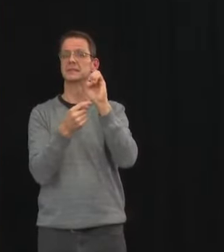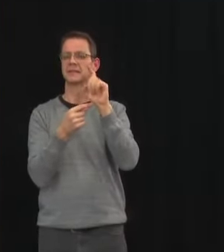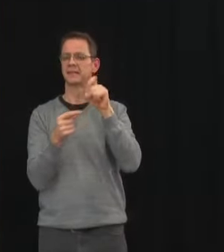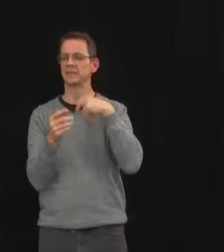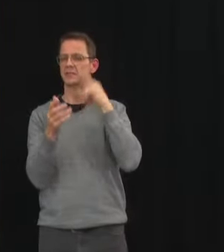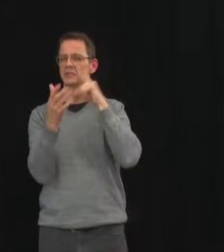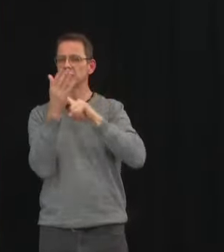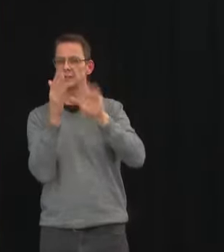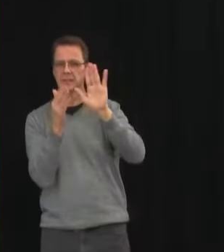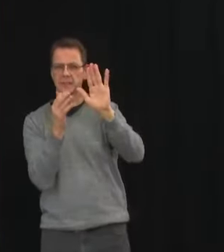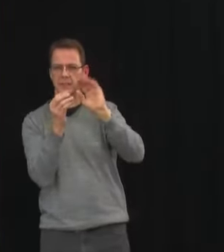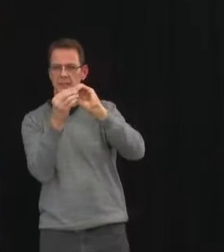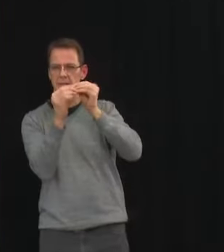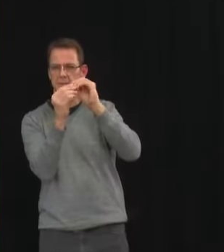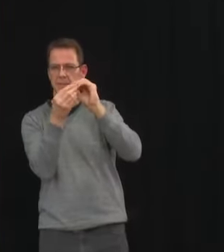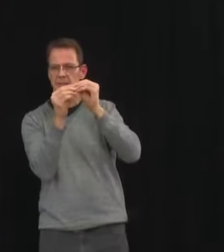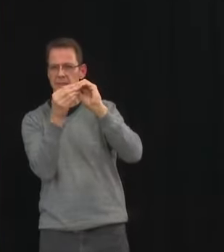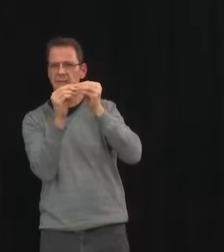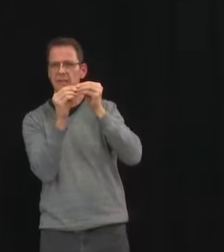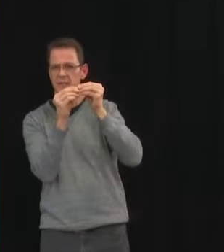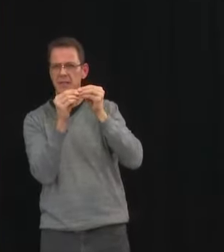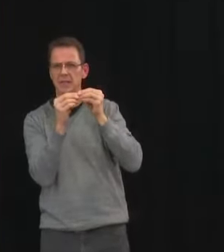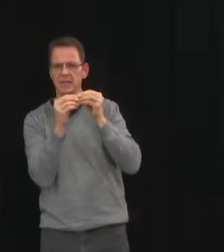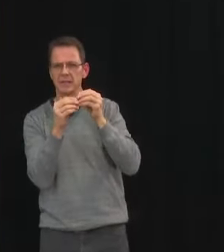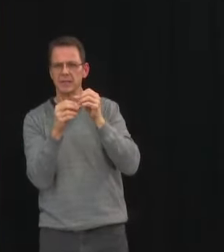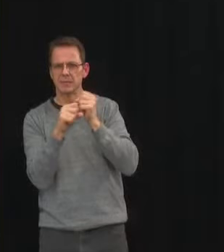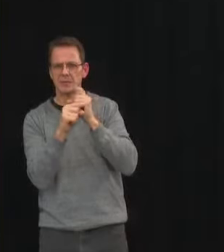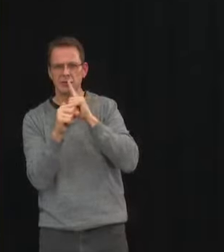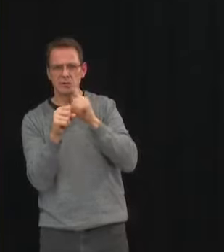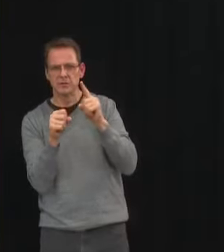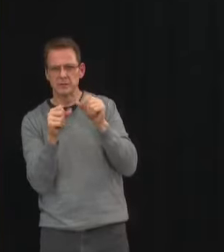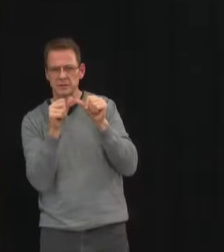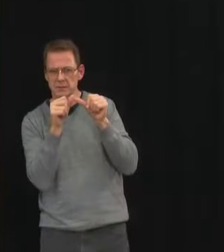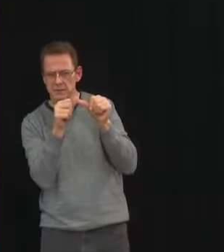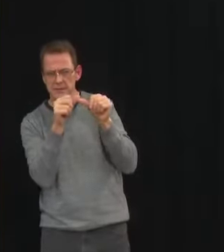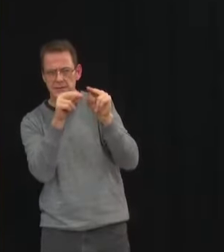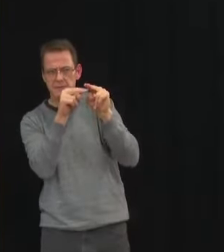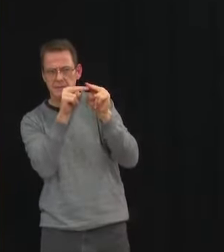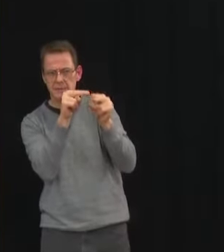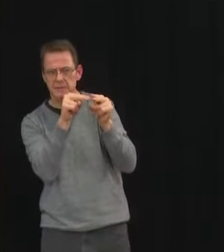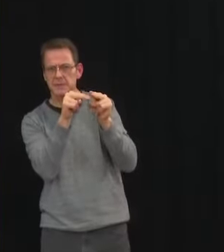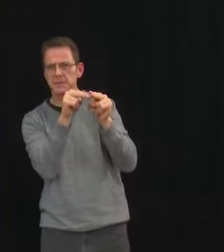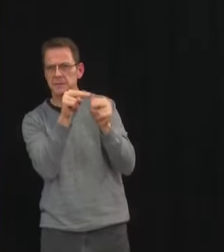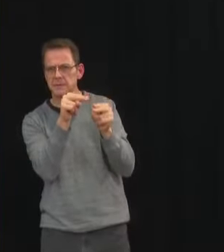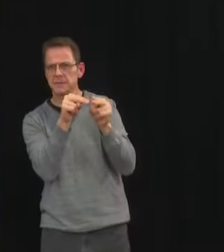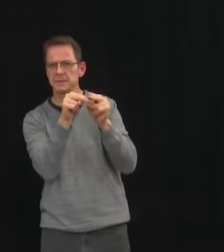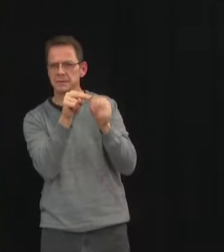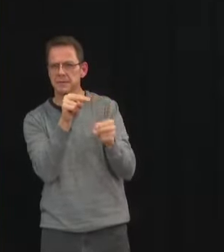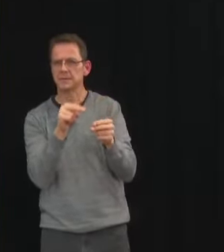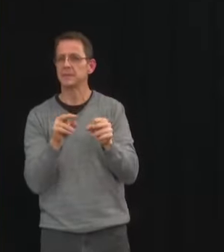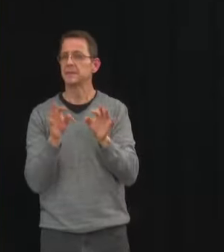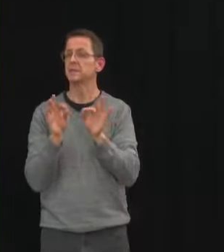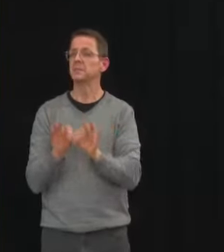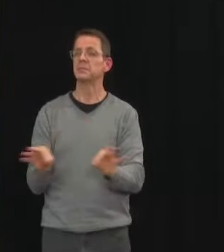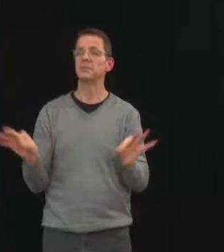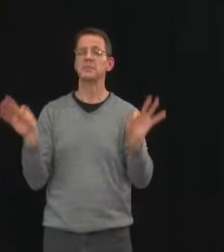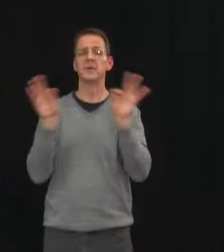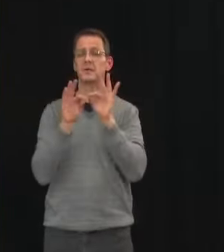being both responsive and cautious and we will continue to keep you updated in the days ahead. Thank you and we'll be happy to take questions.